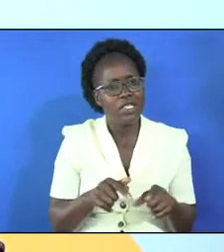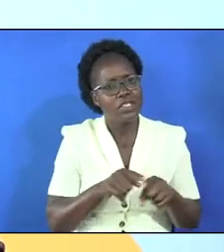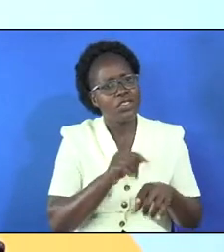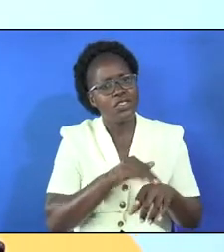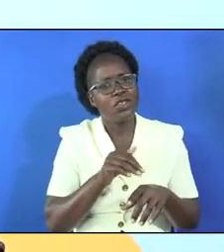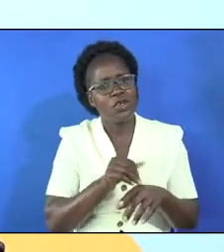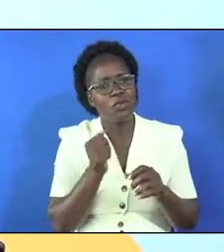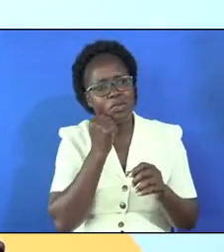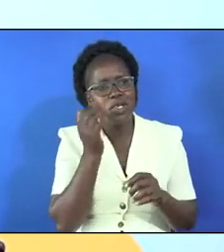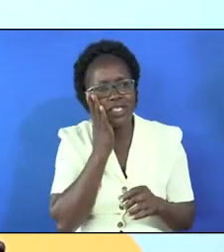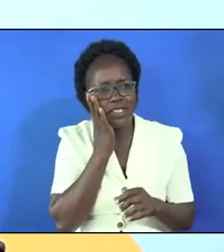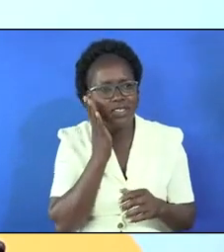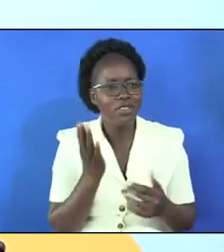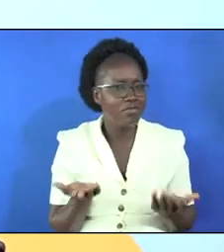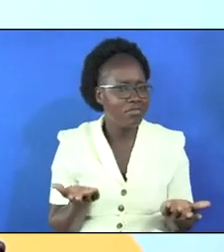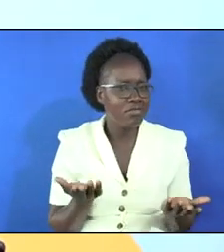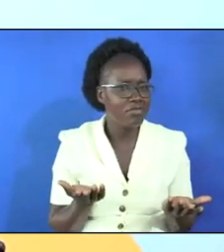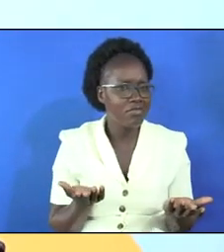still call them honey